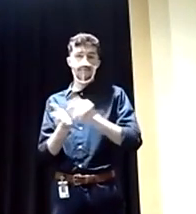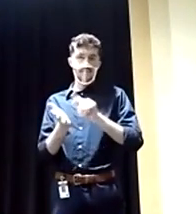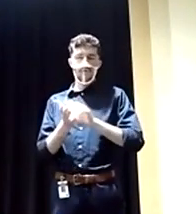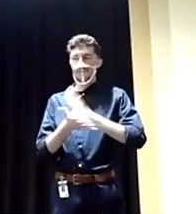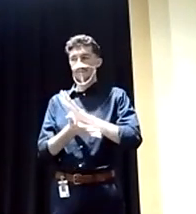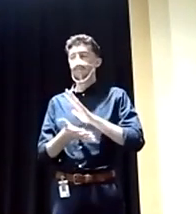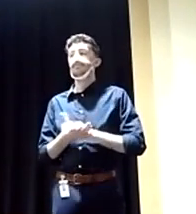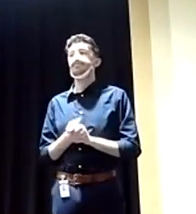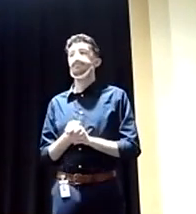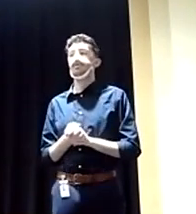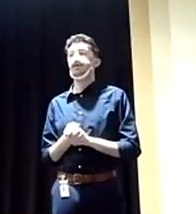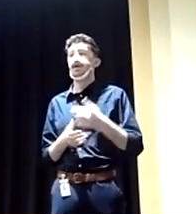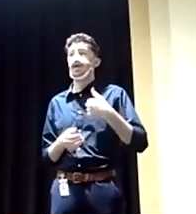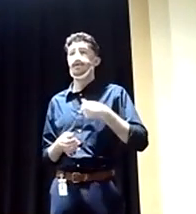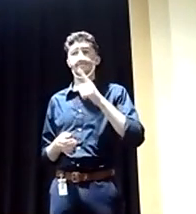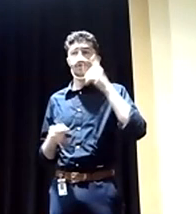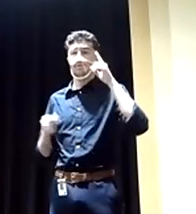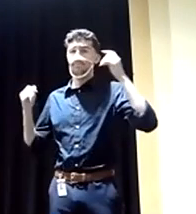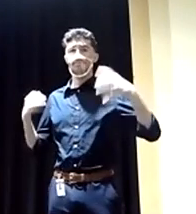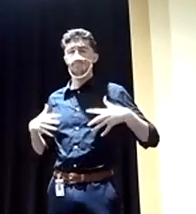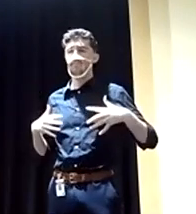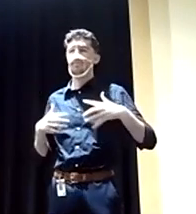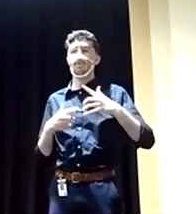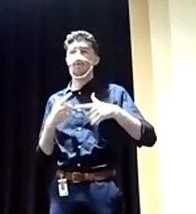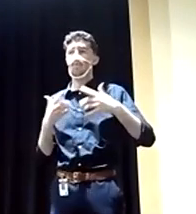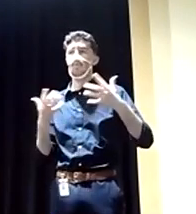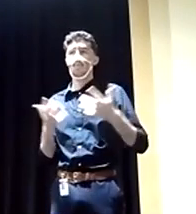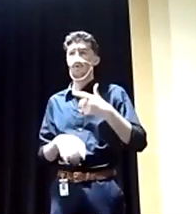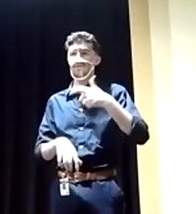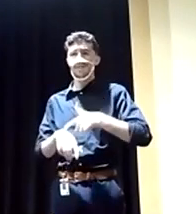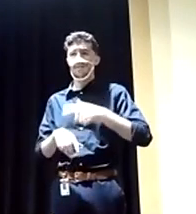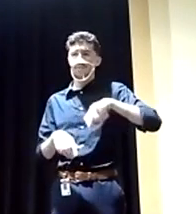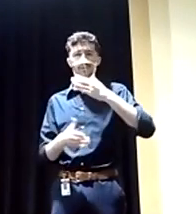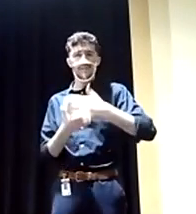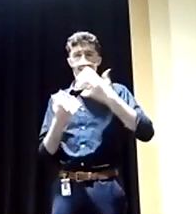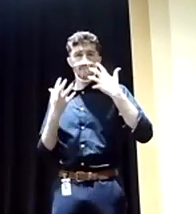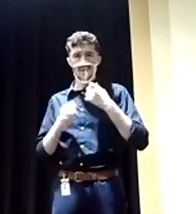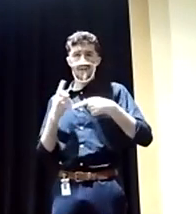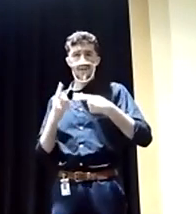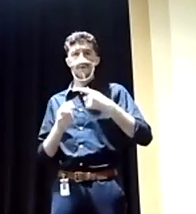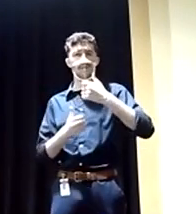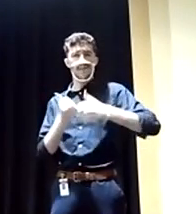I'm stunned at when exactly at what point did we stop caring about each other.